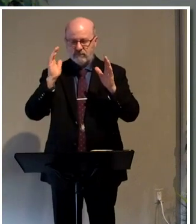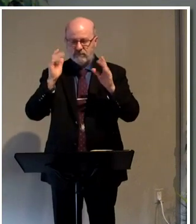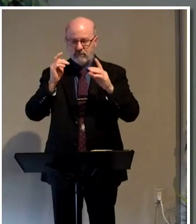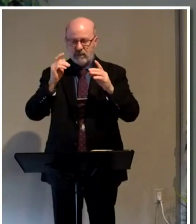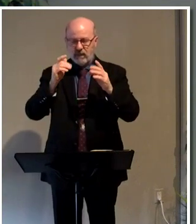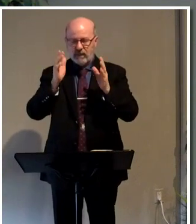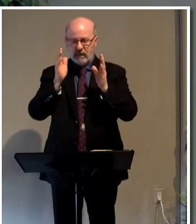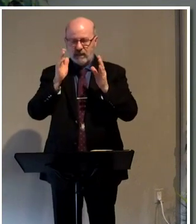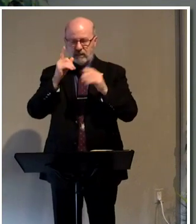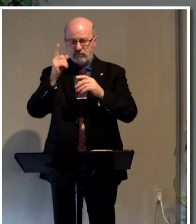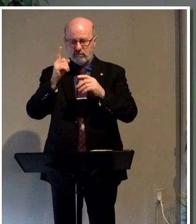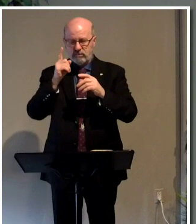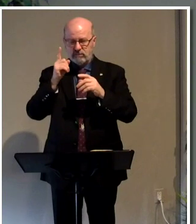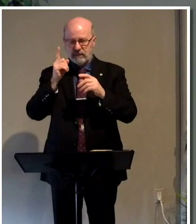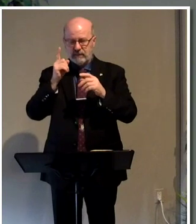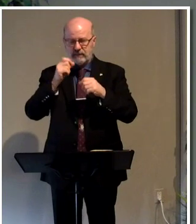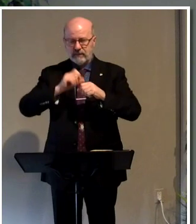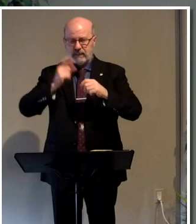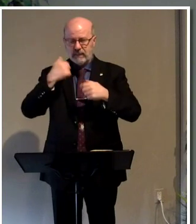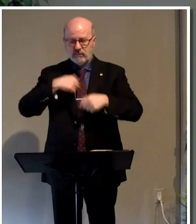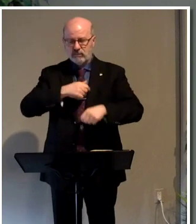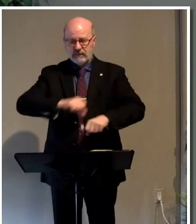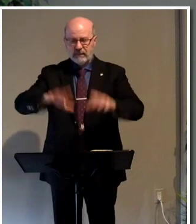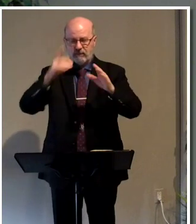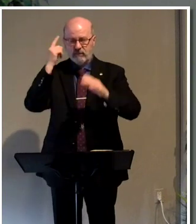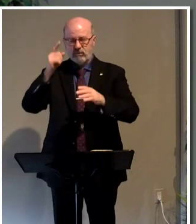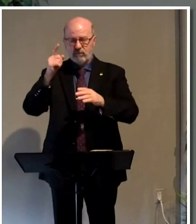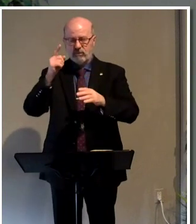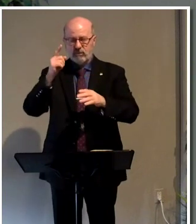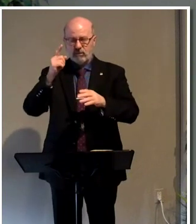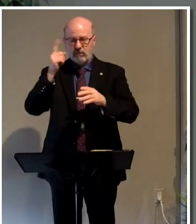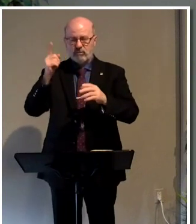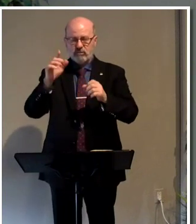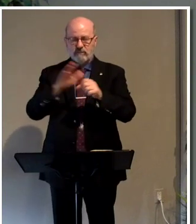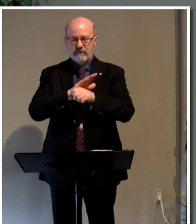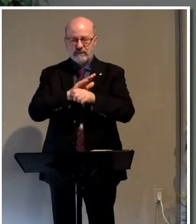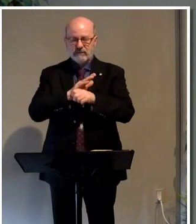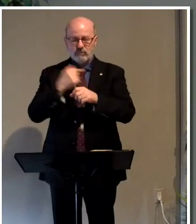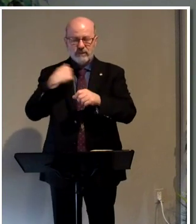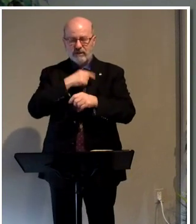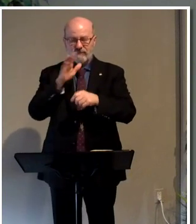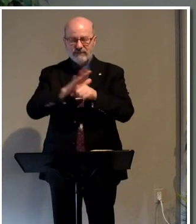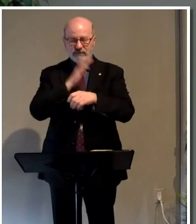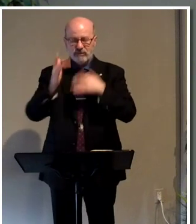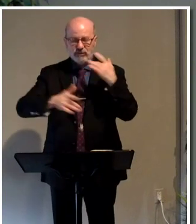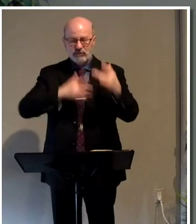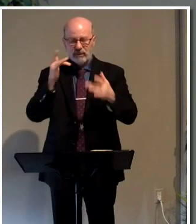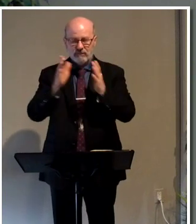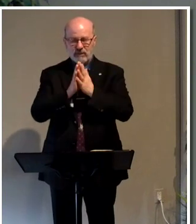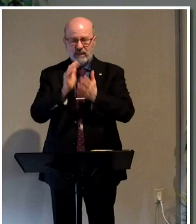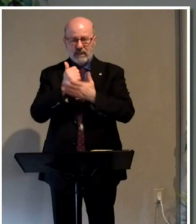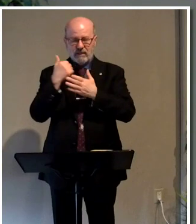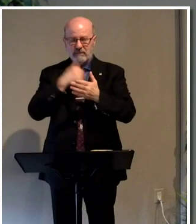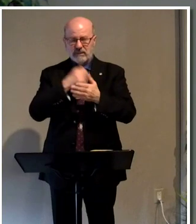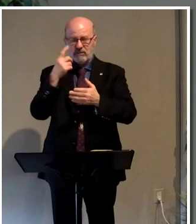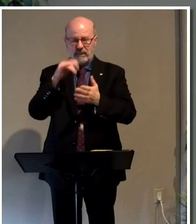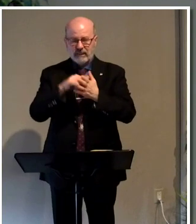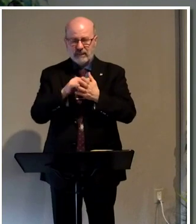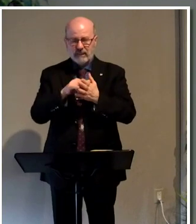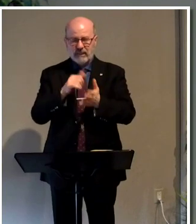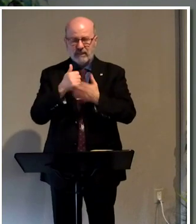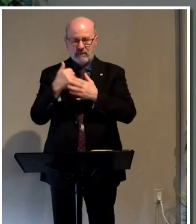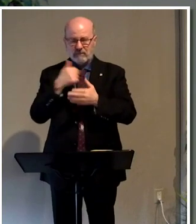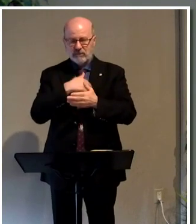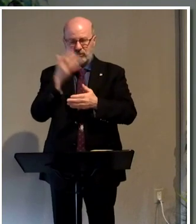Lord, as you sacrifice things for you, you just are filled with joy. And, Lord, I pray you'd help us to understand that. Help us to